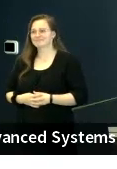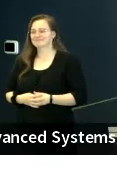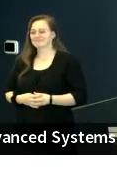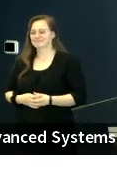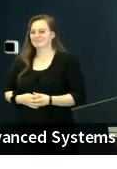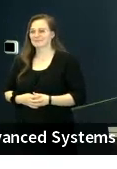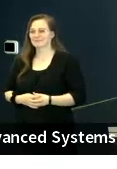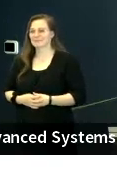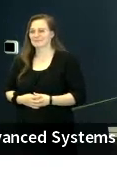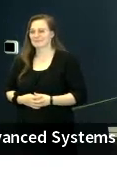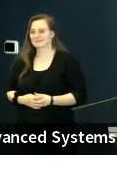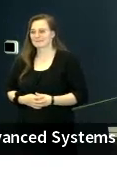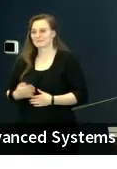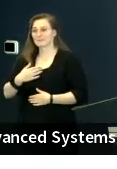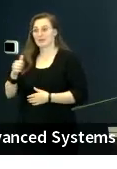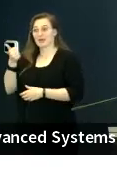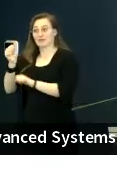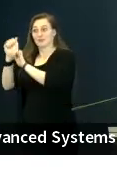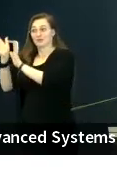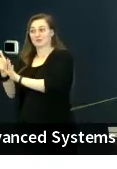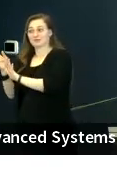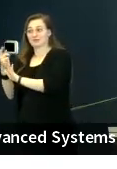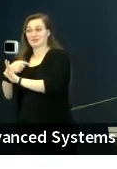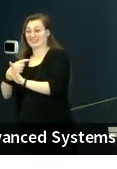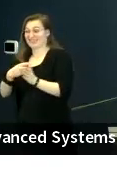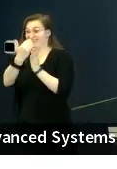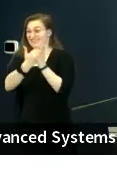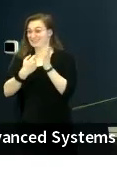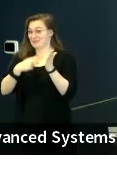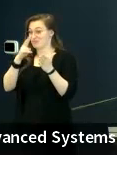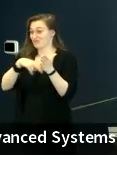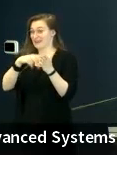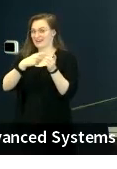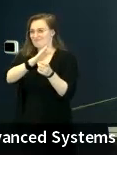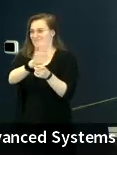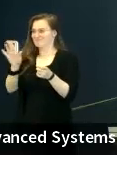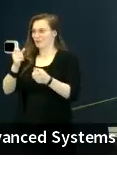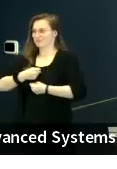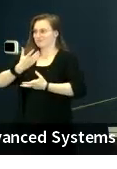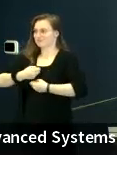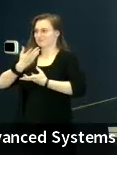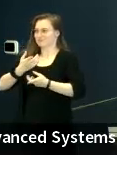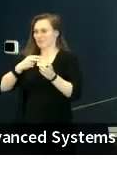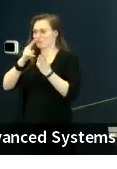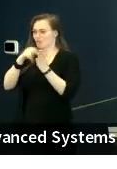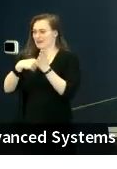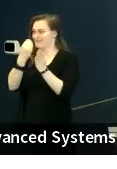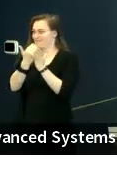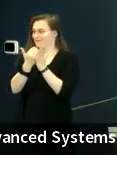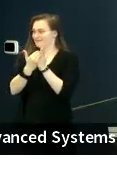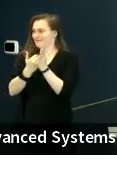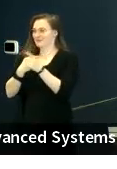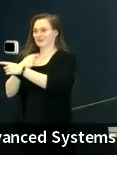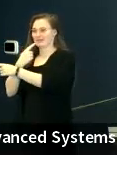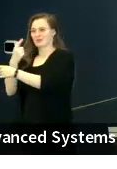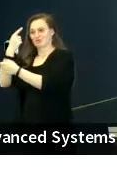list to any of my colleagues that you've expressed in your biographies and your applications, they would say these are exactly the